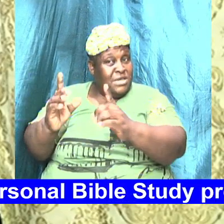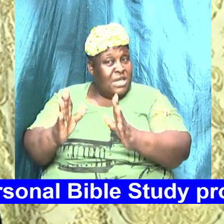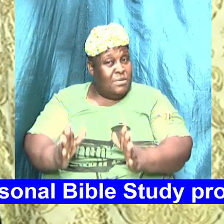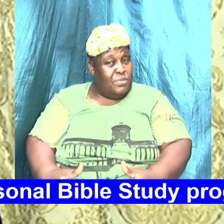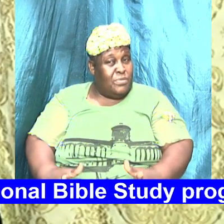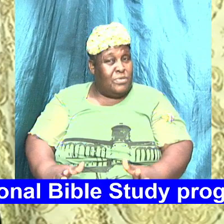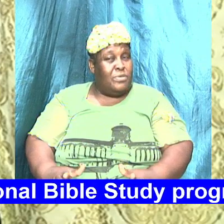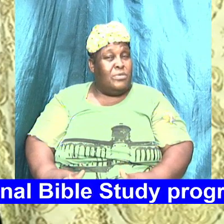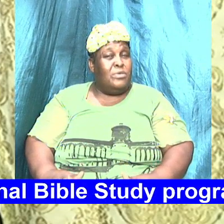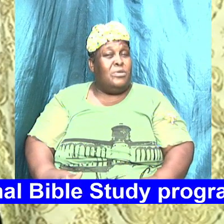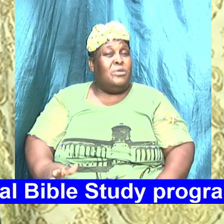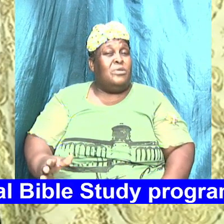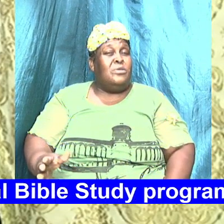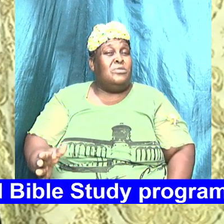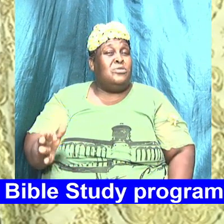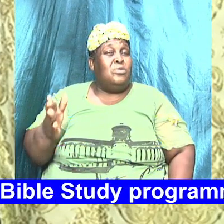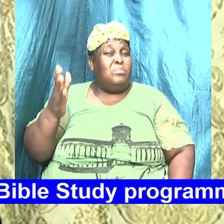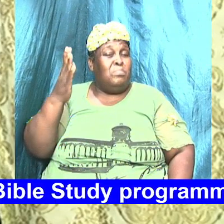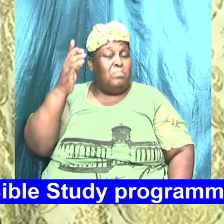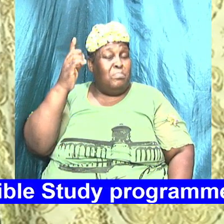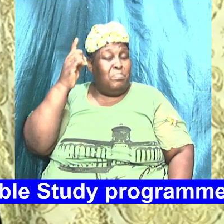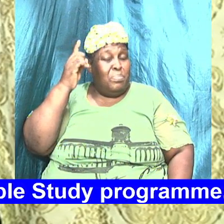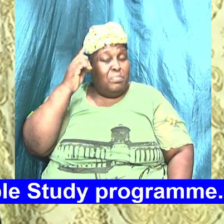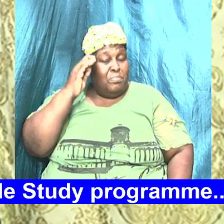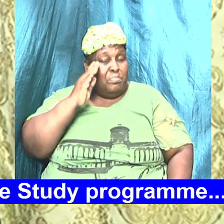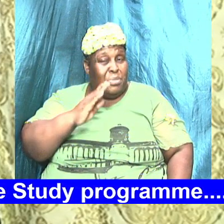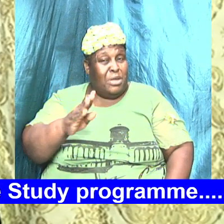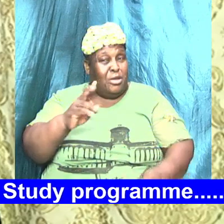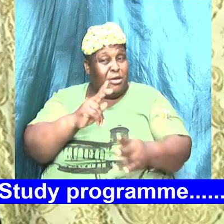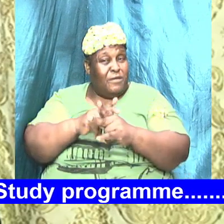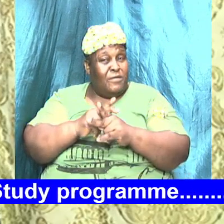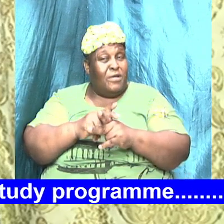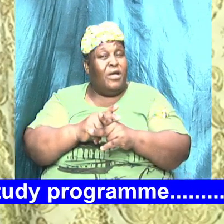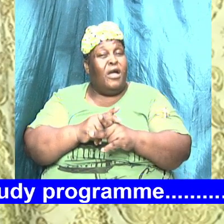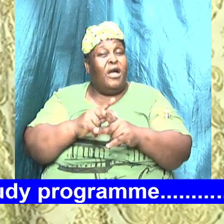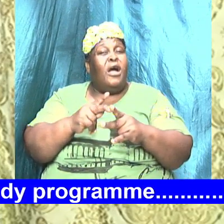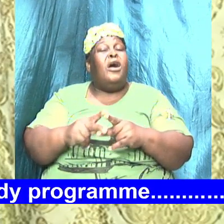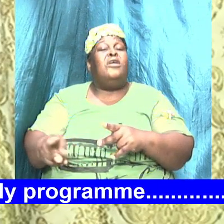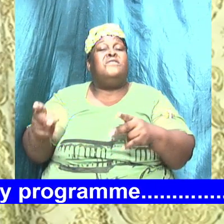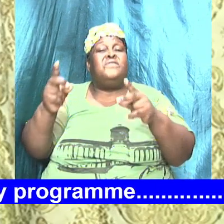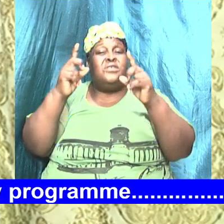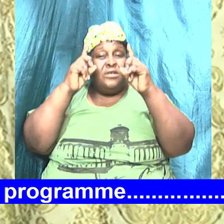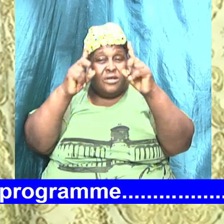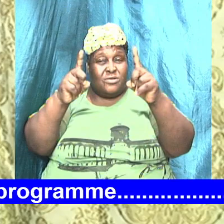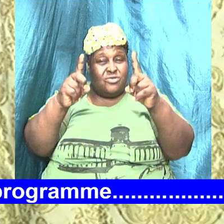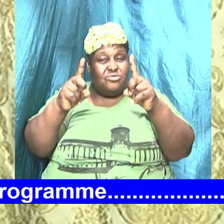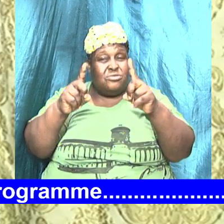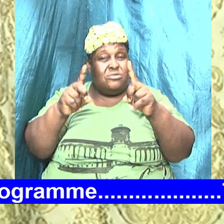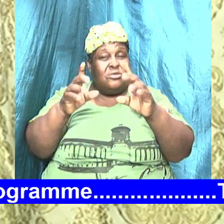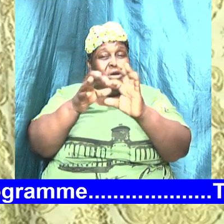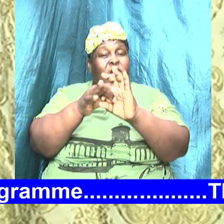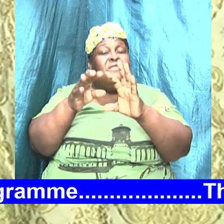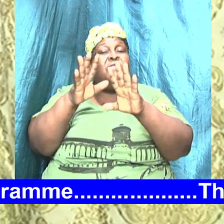Of The Pharisees And Sadducees Amen Amen Amen